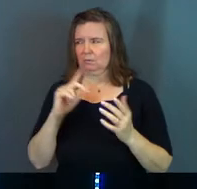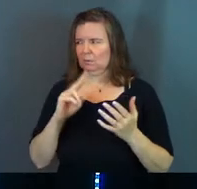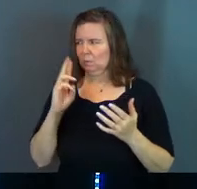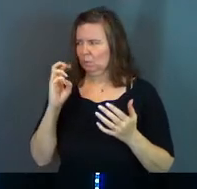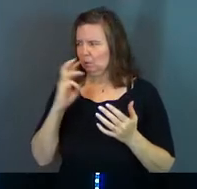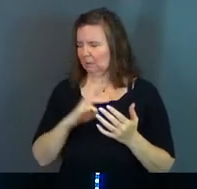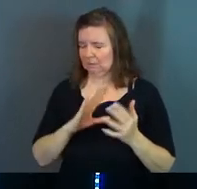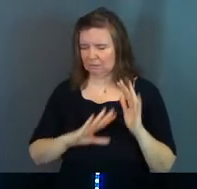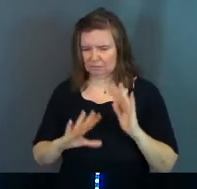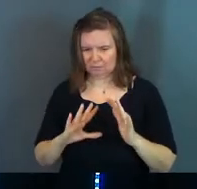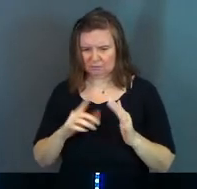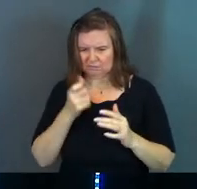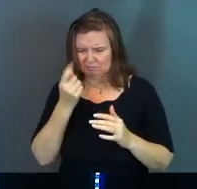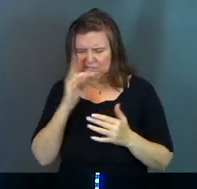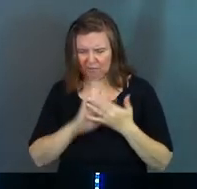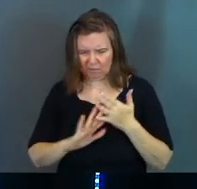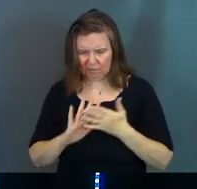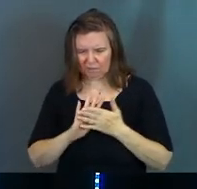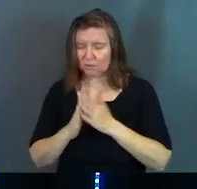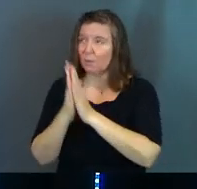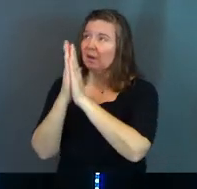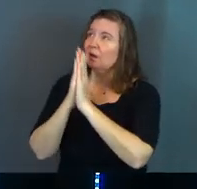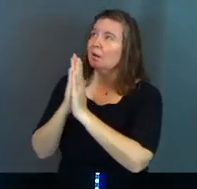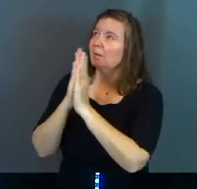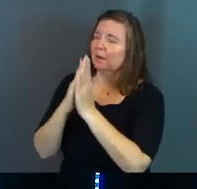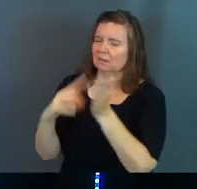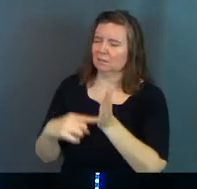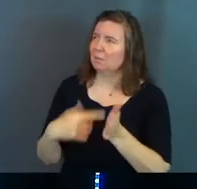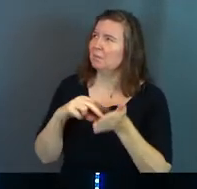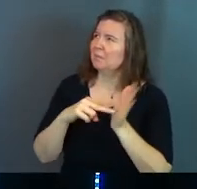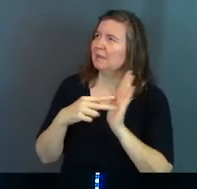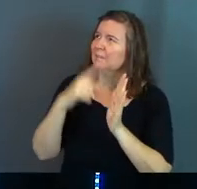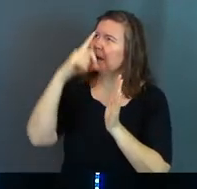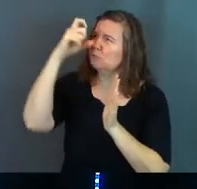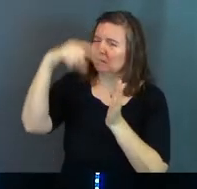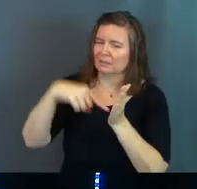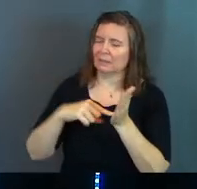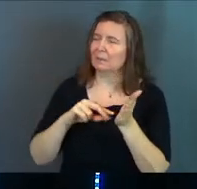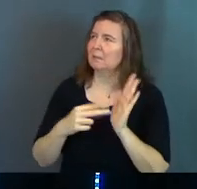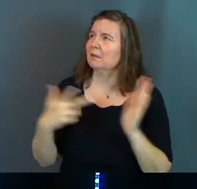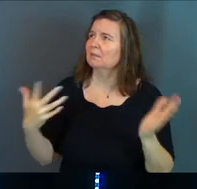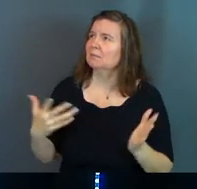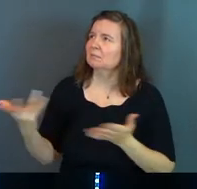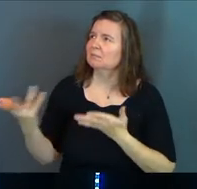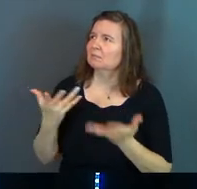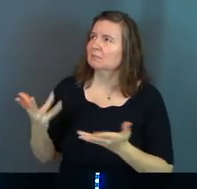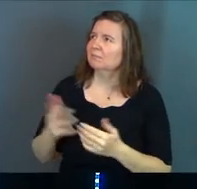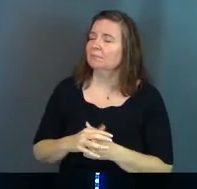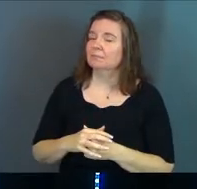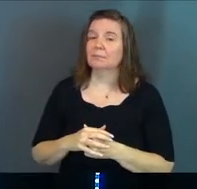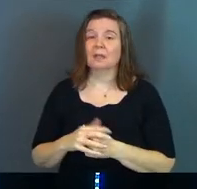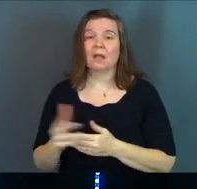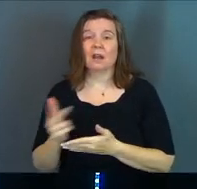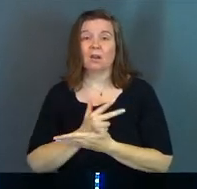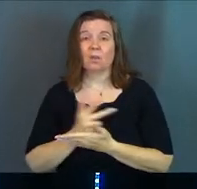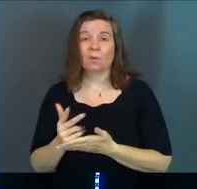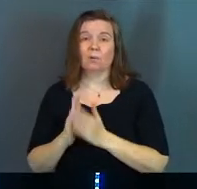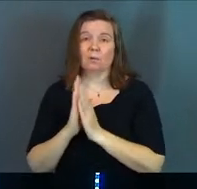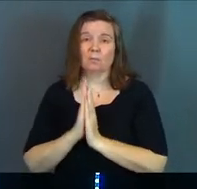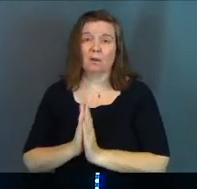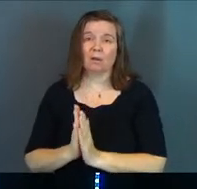So here's what he does. He starts praying and asking God for an interpretation of his vision. And it takes three weeks.